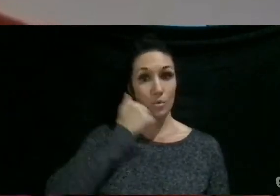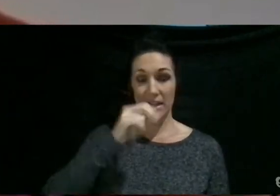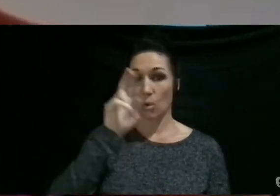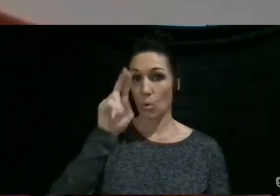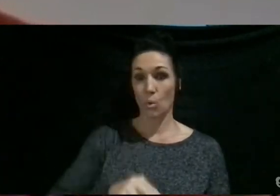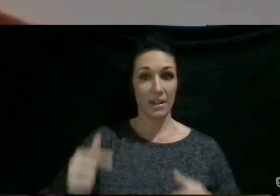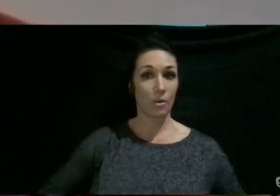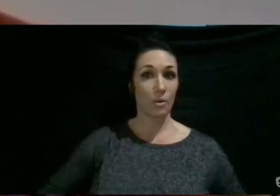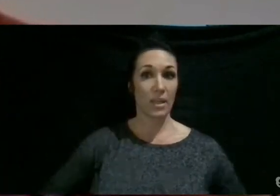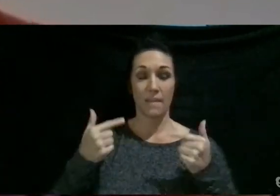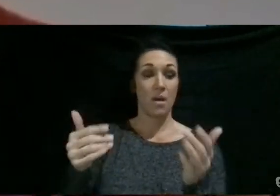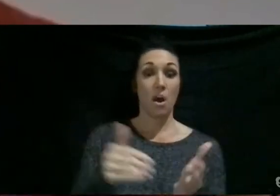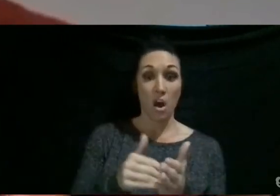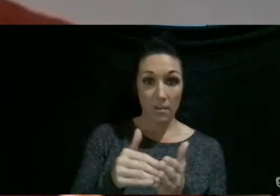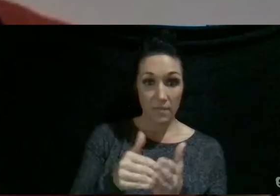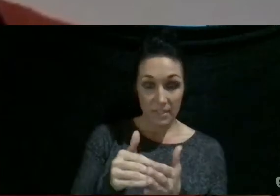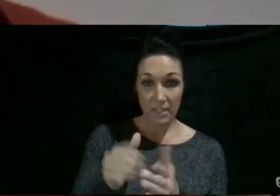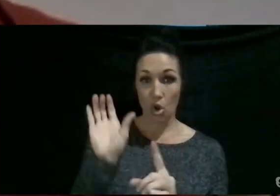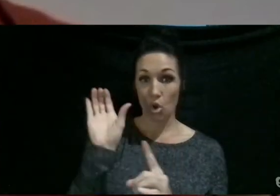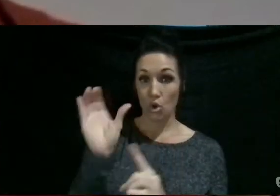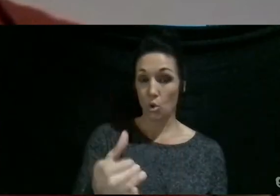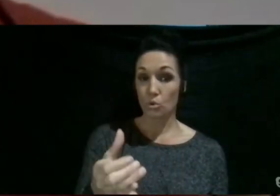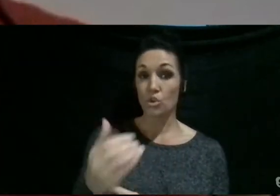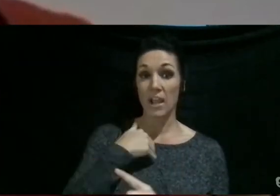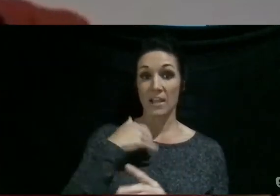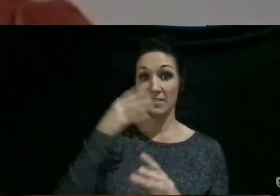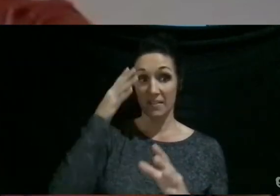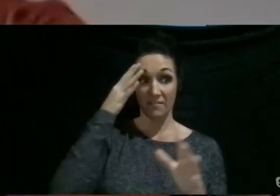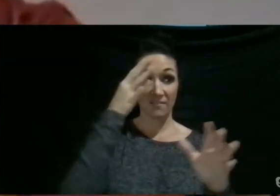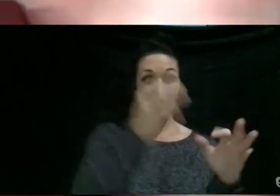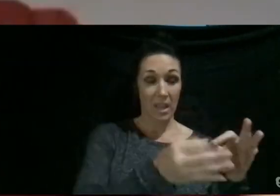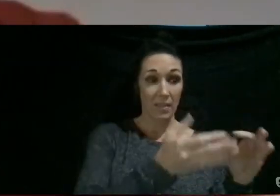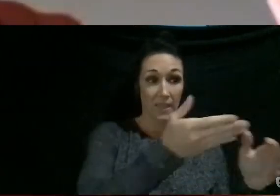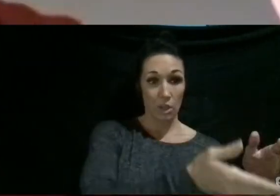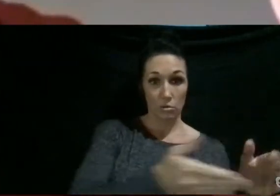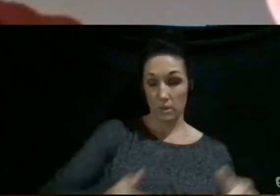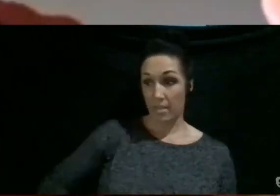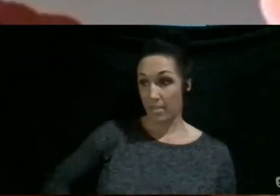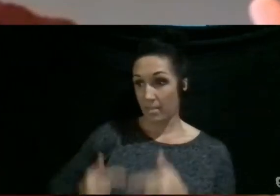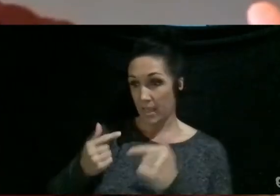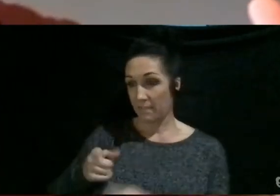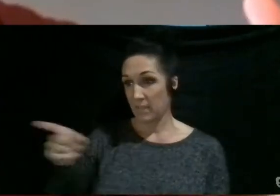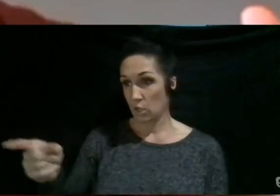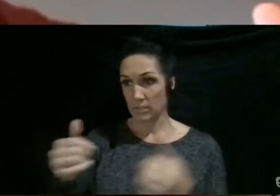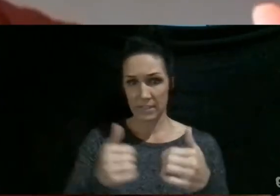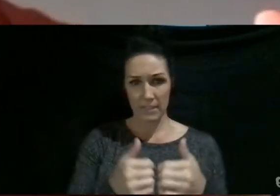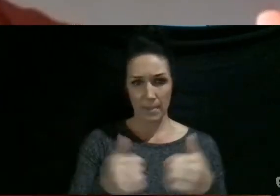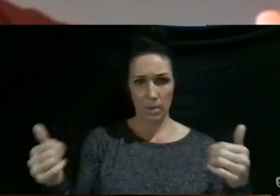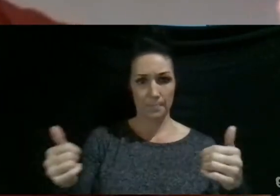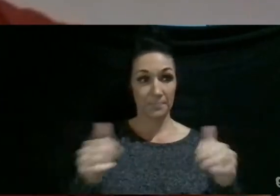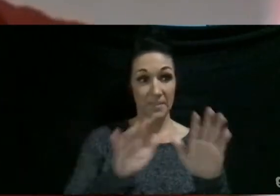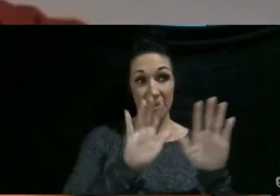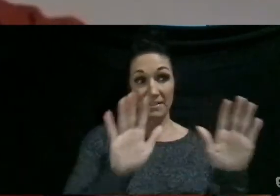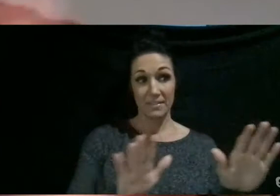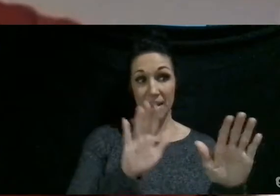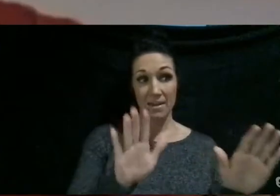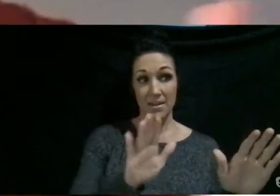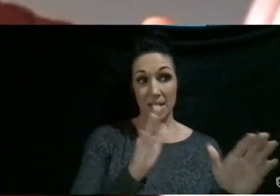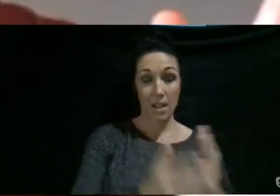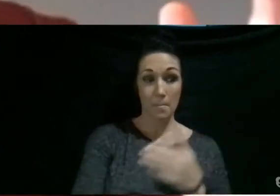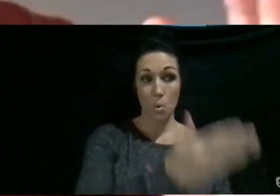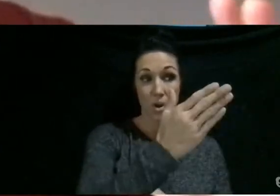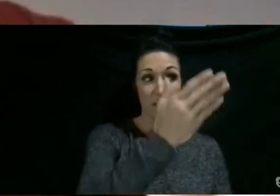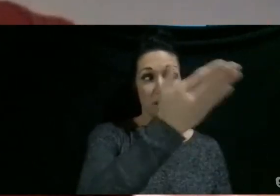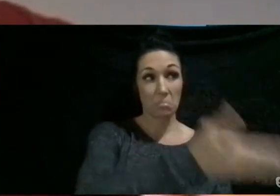Often our culture has faith over here and then life over here, and so you have Sunday morning maybe and then everything